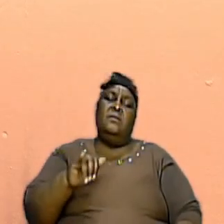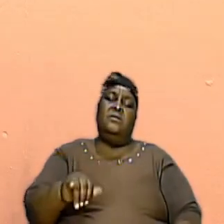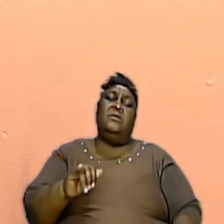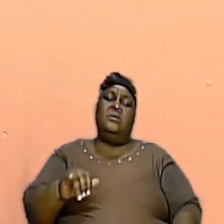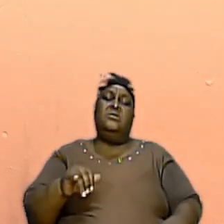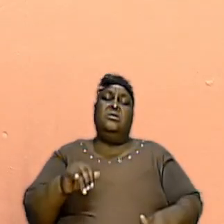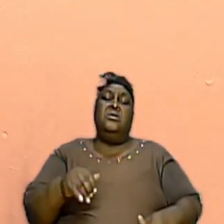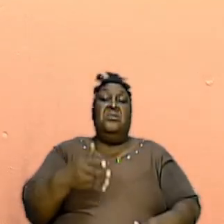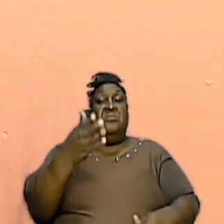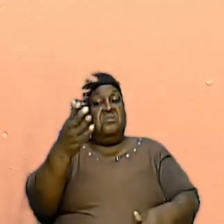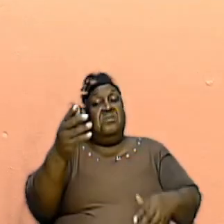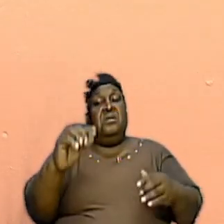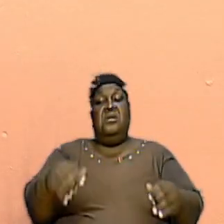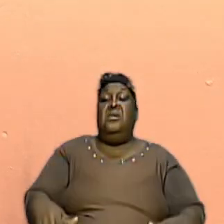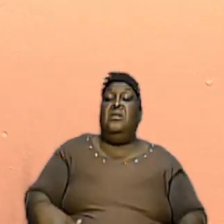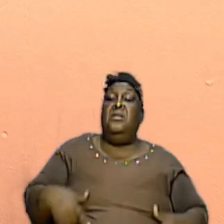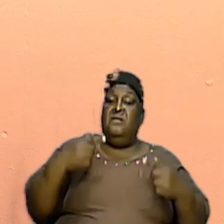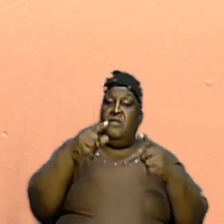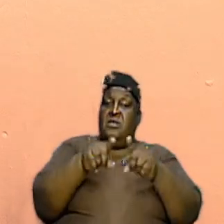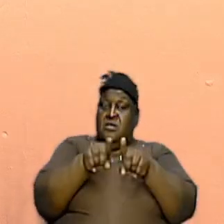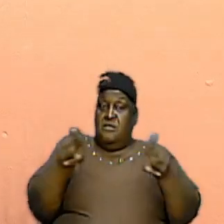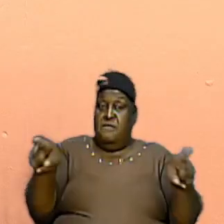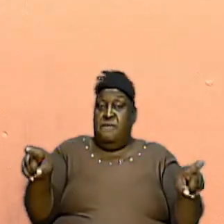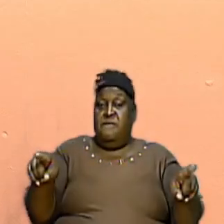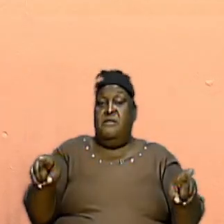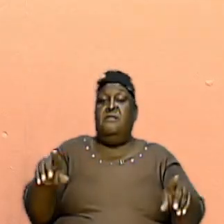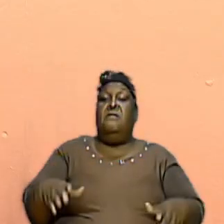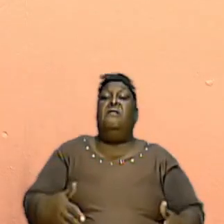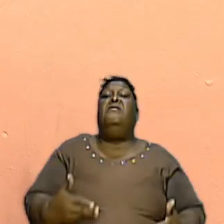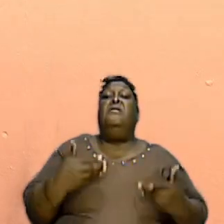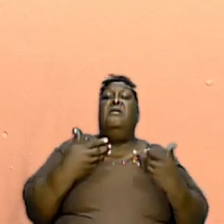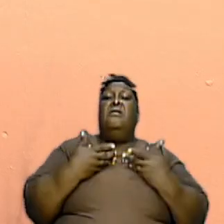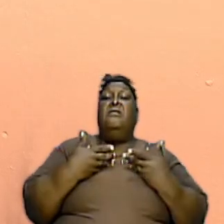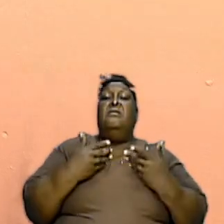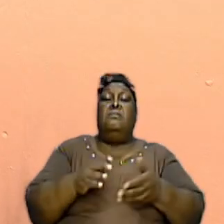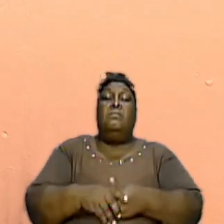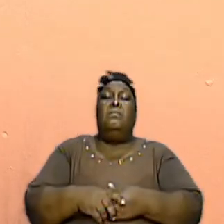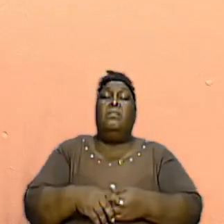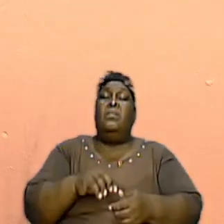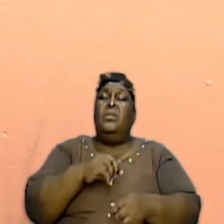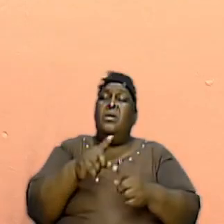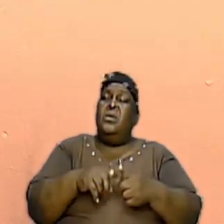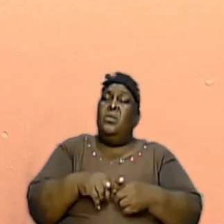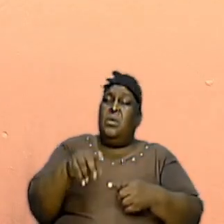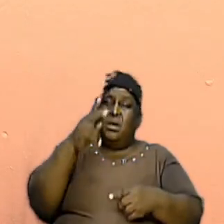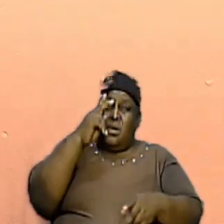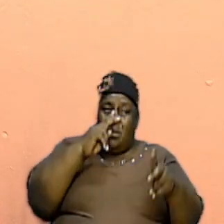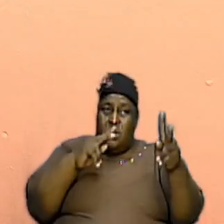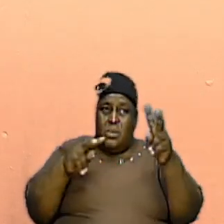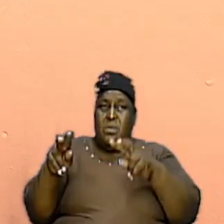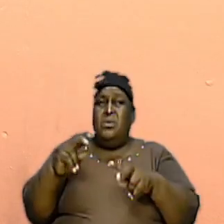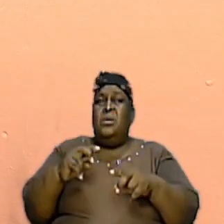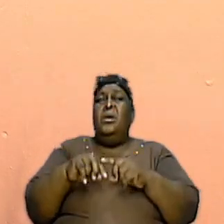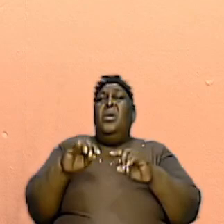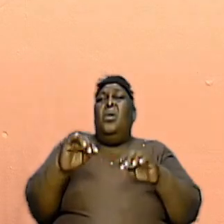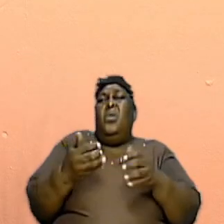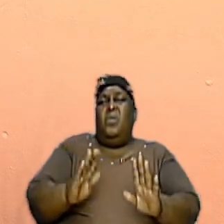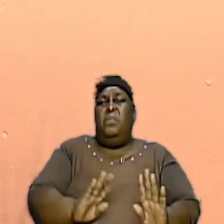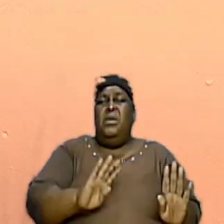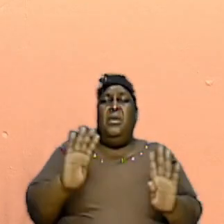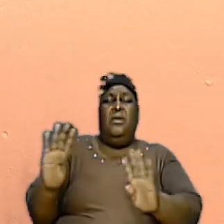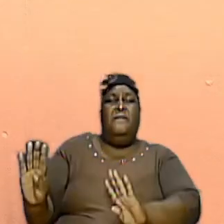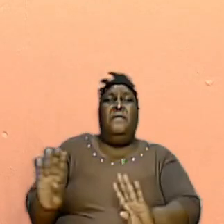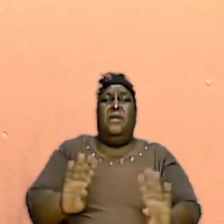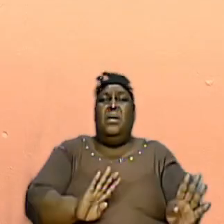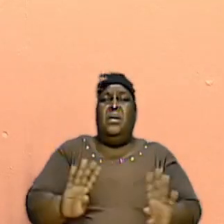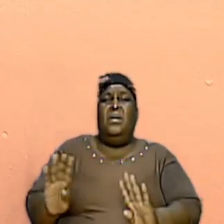live a certain way. So when we look at the people of God, and when we look at how they conducted themselves, and when we look at the